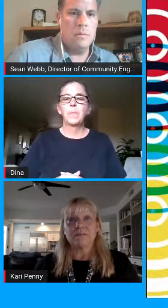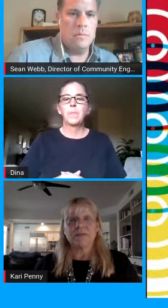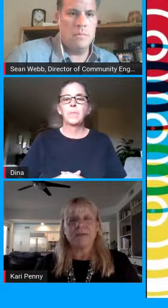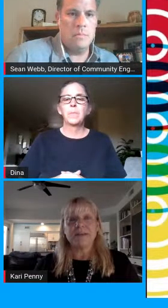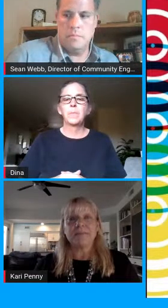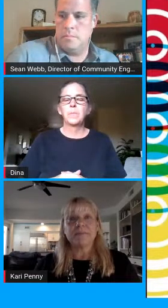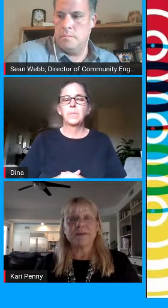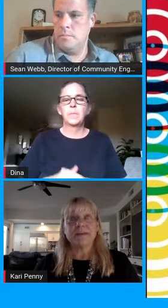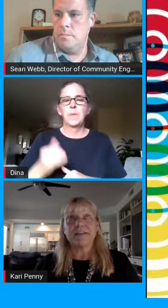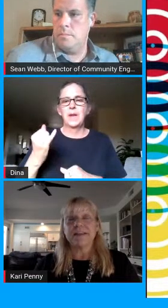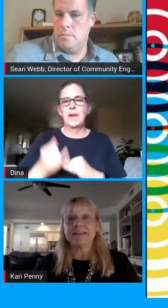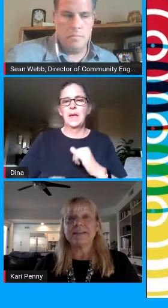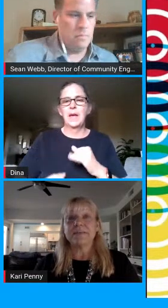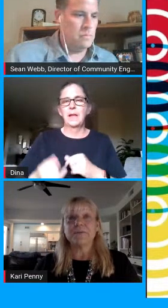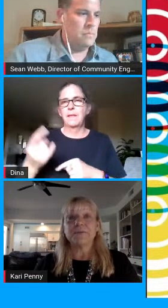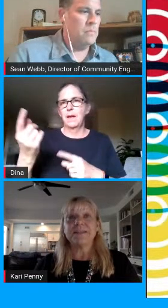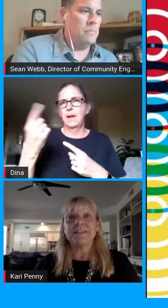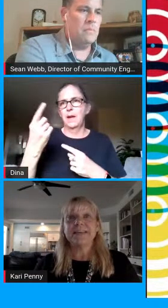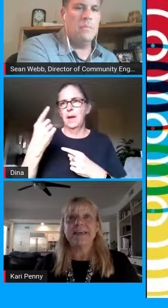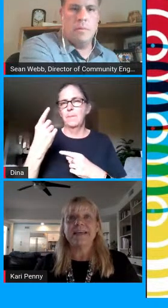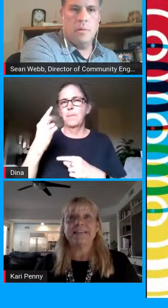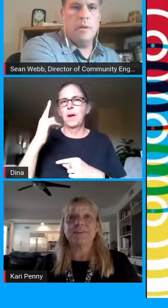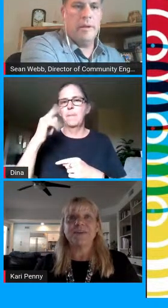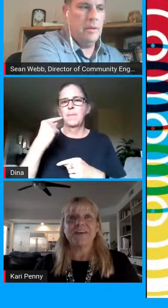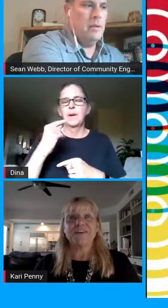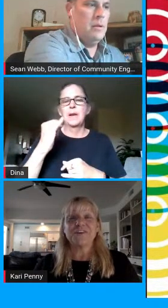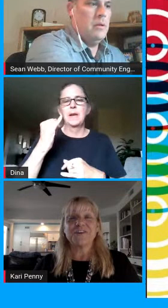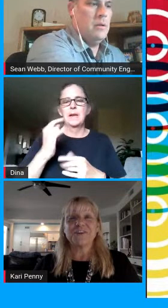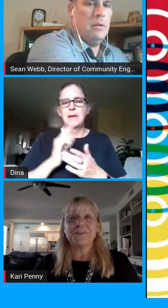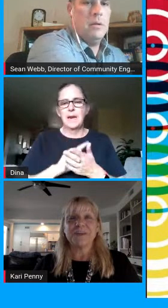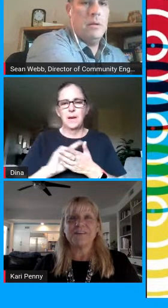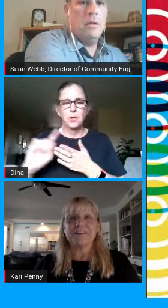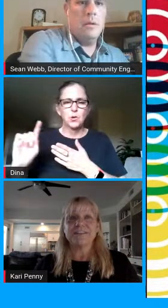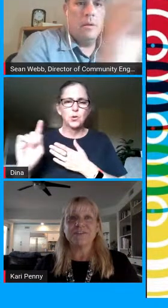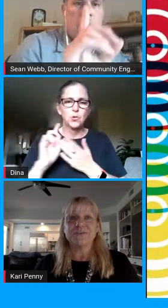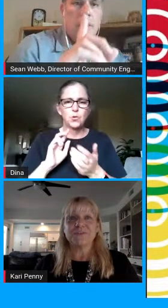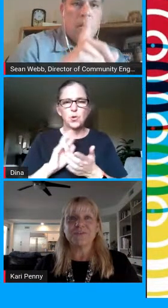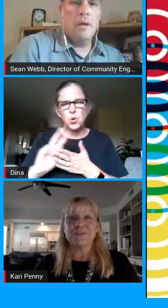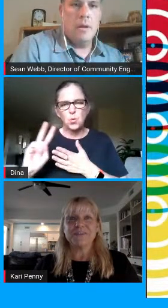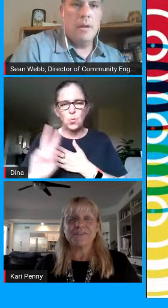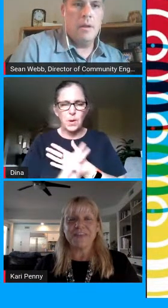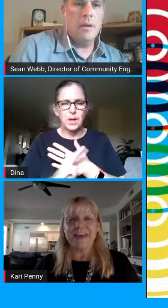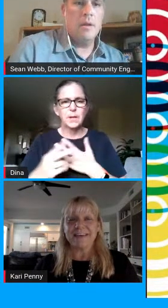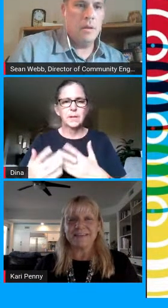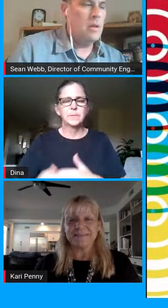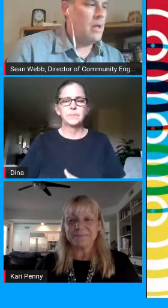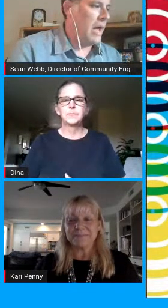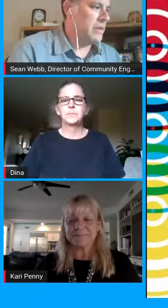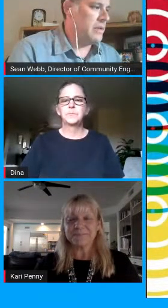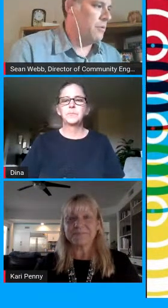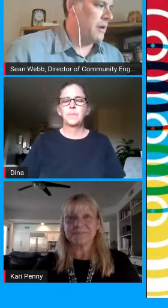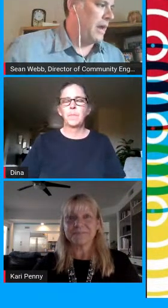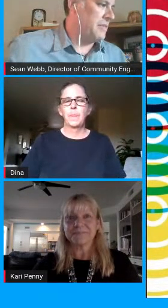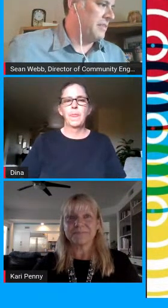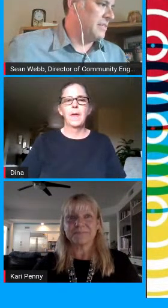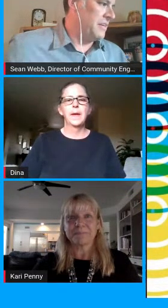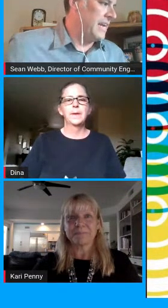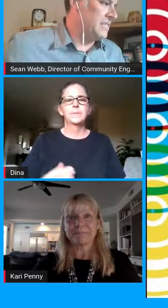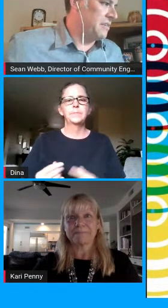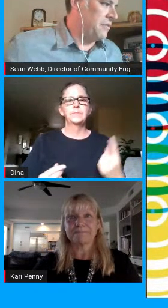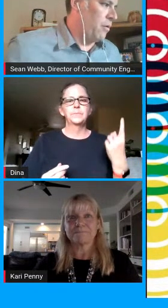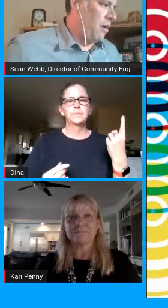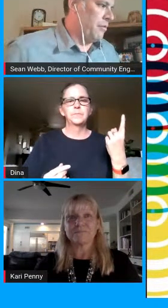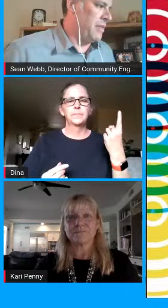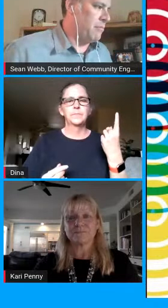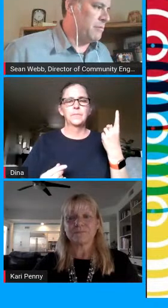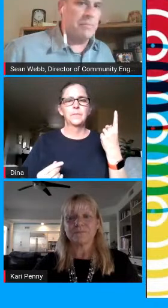um coming up uh in the next couple weeks and so i encourage our parents to tune in for that i you know what i think that's